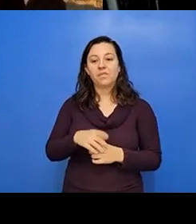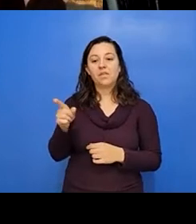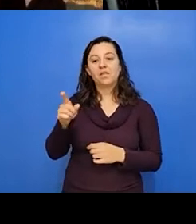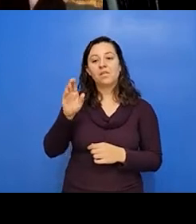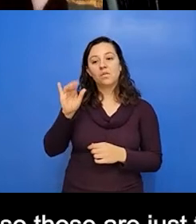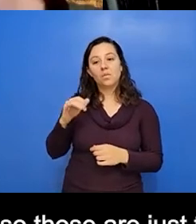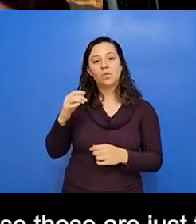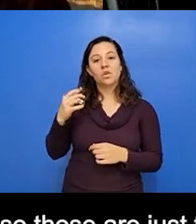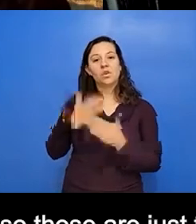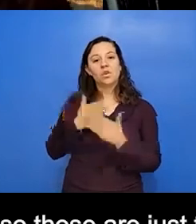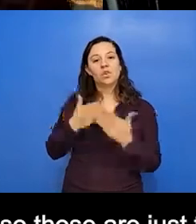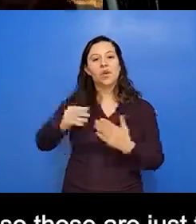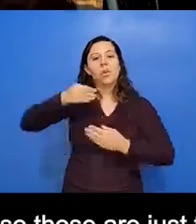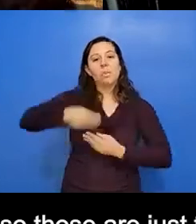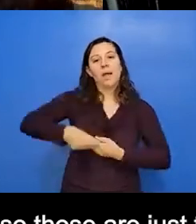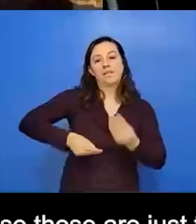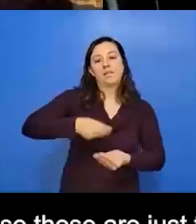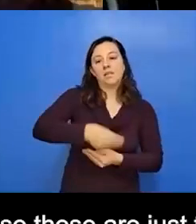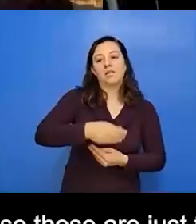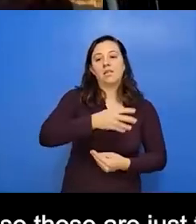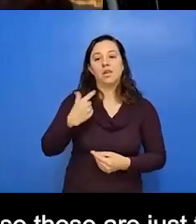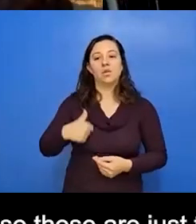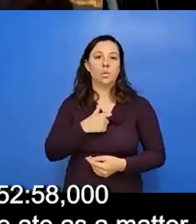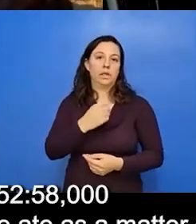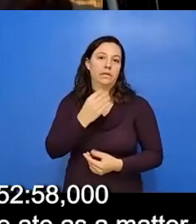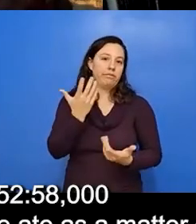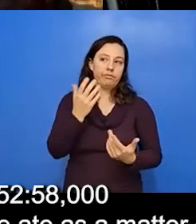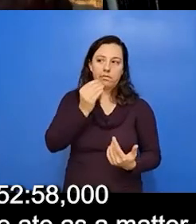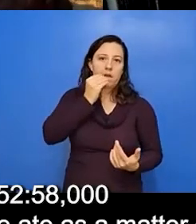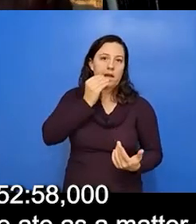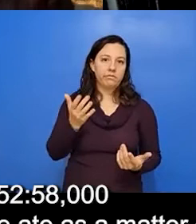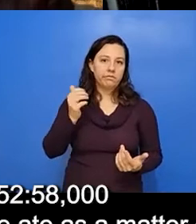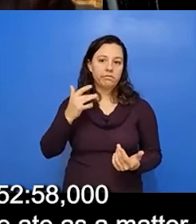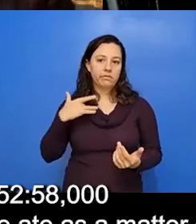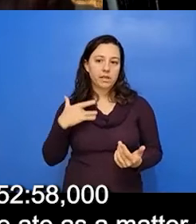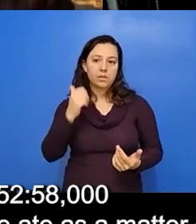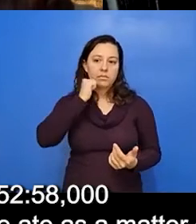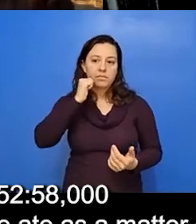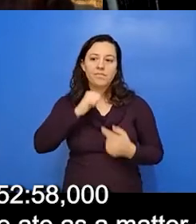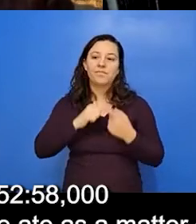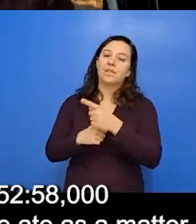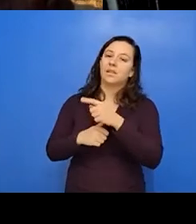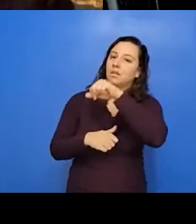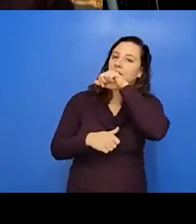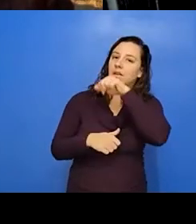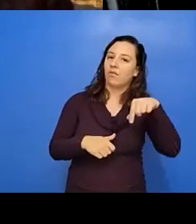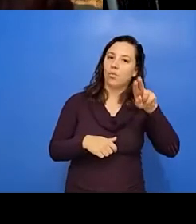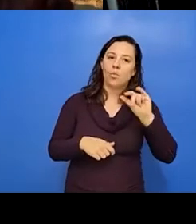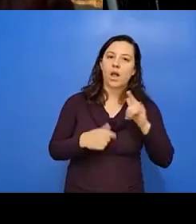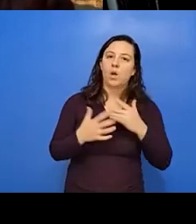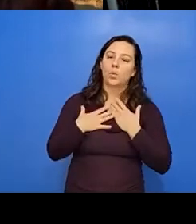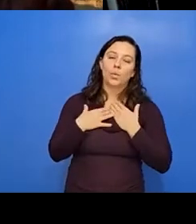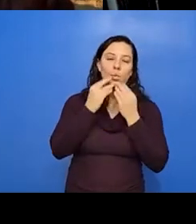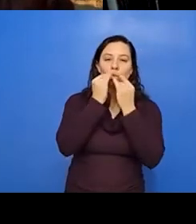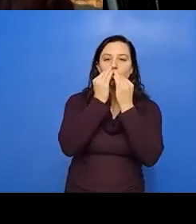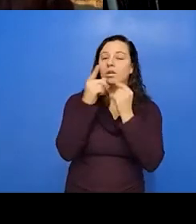on and things that we ate as a matter of course, excuse me. I love me some quail. Yeah. Quail